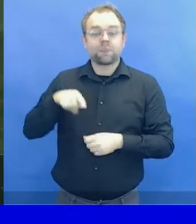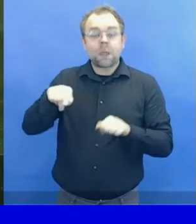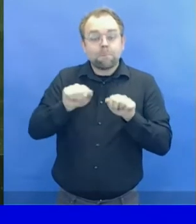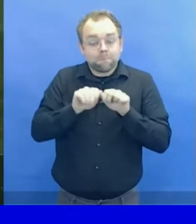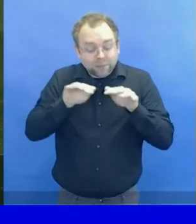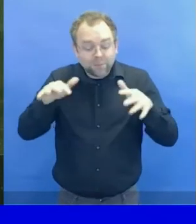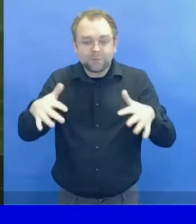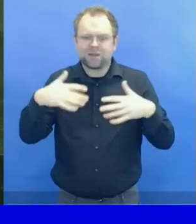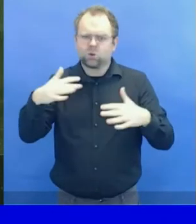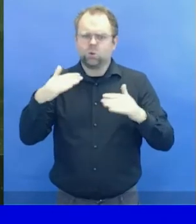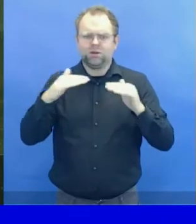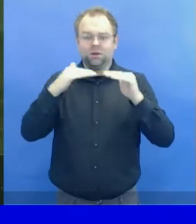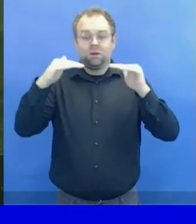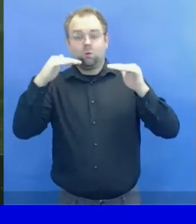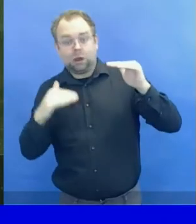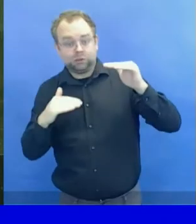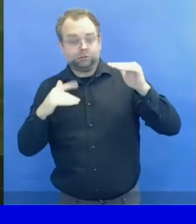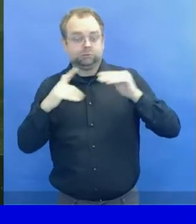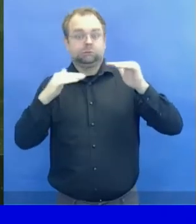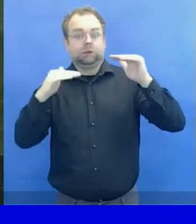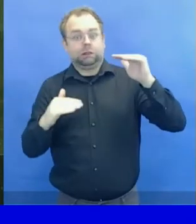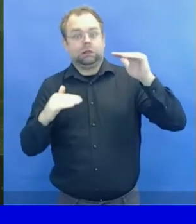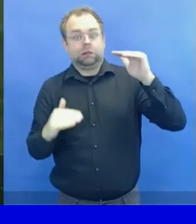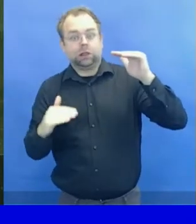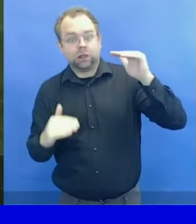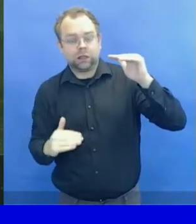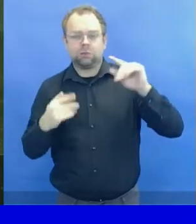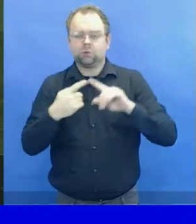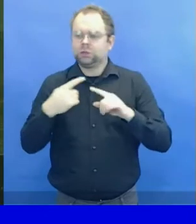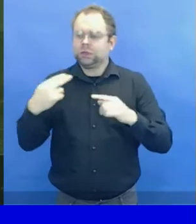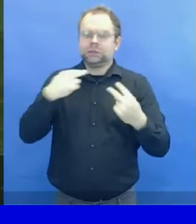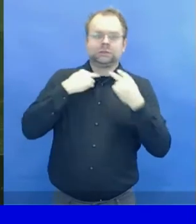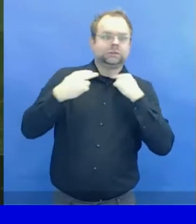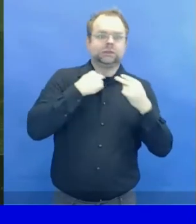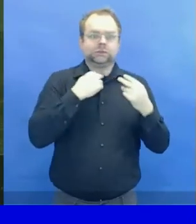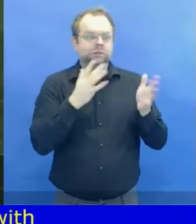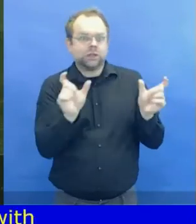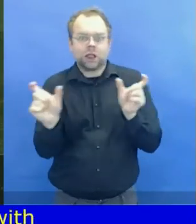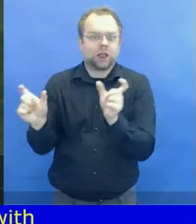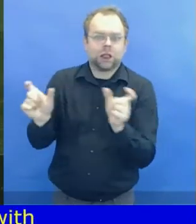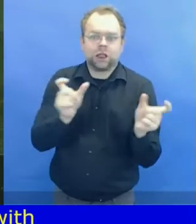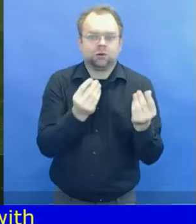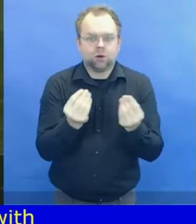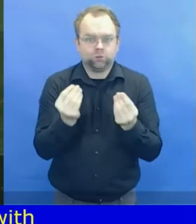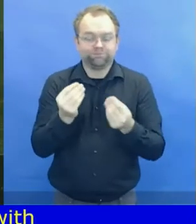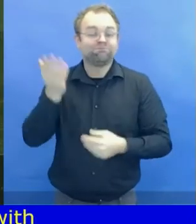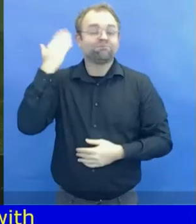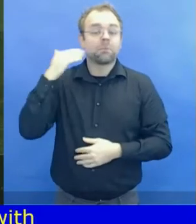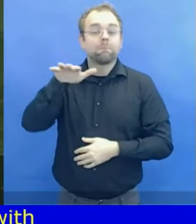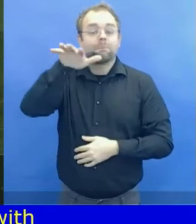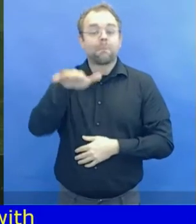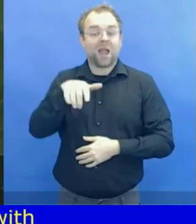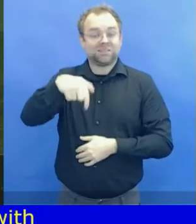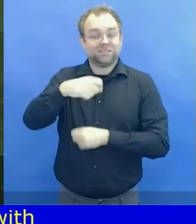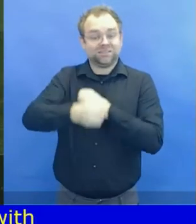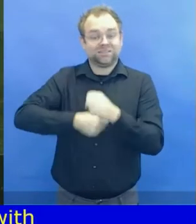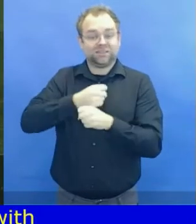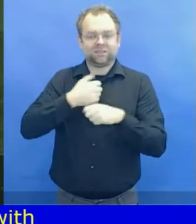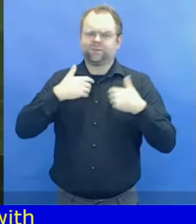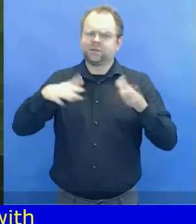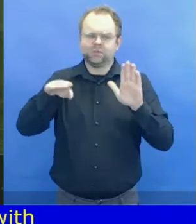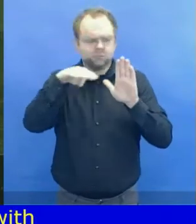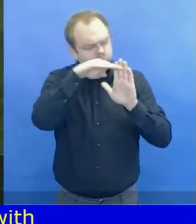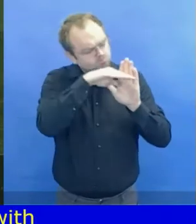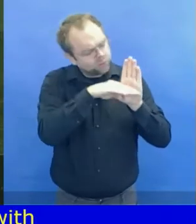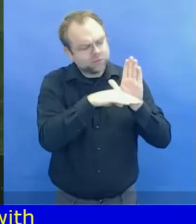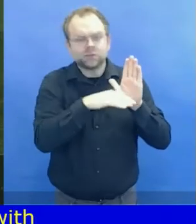which highlighted the disproportionate impact of the pandemic. I called for our response and recovery to be more disability